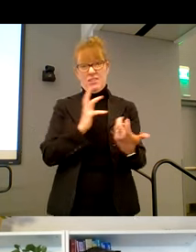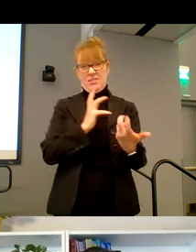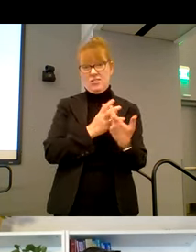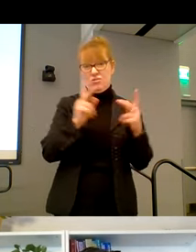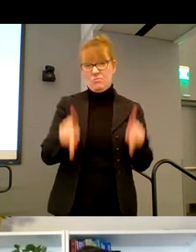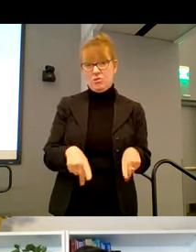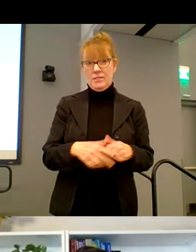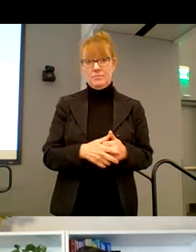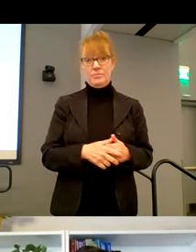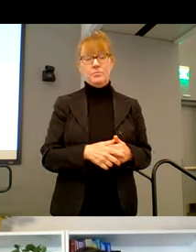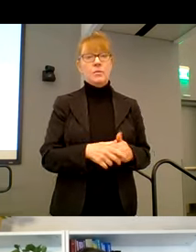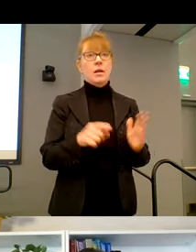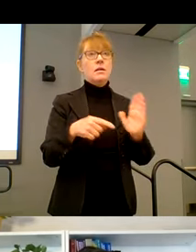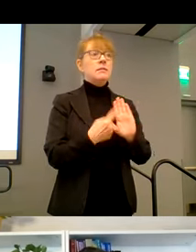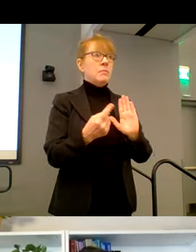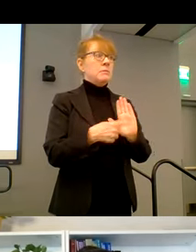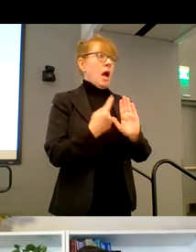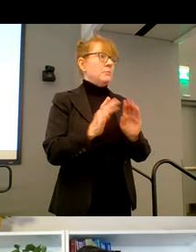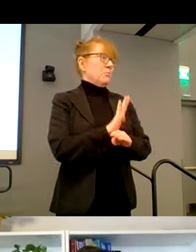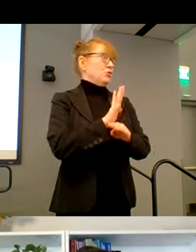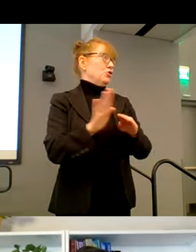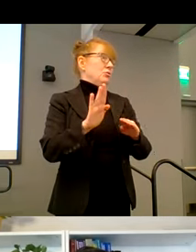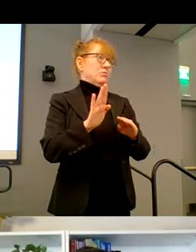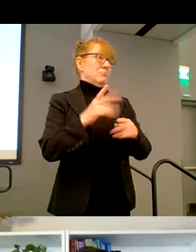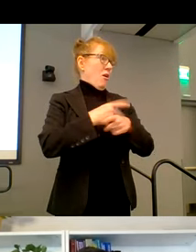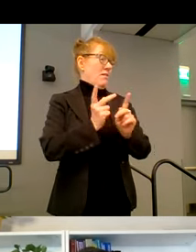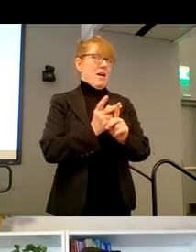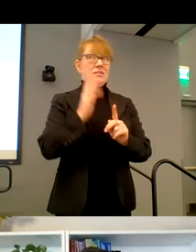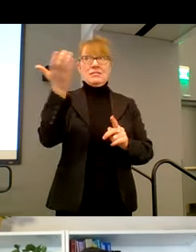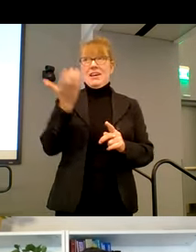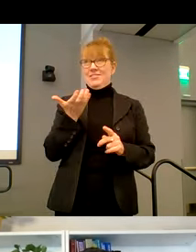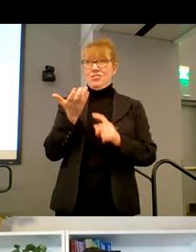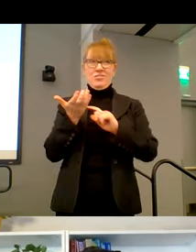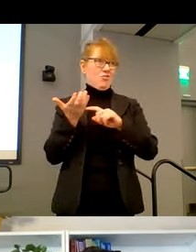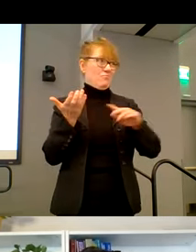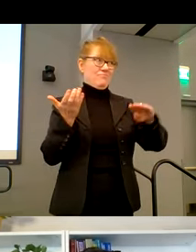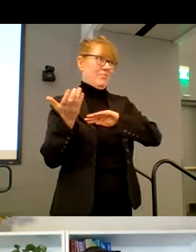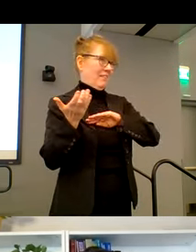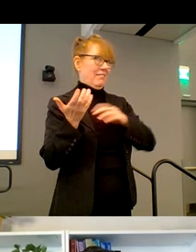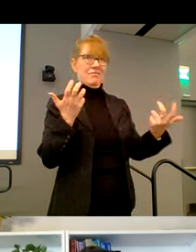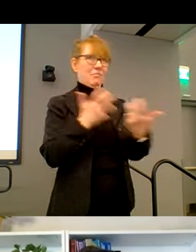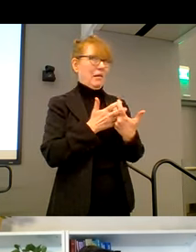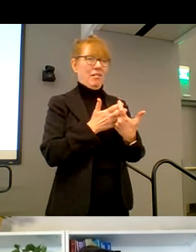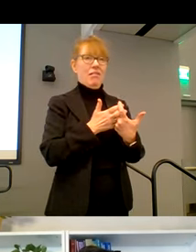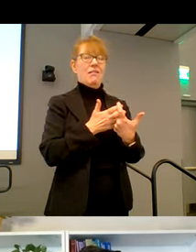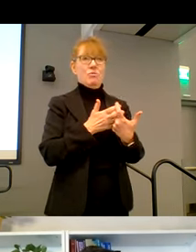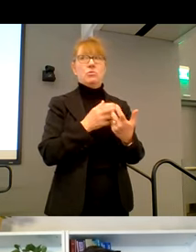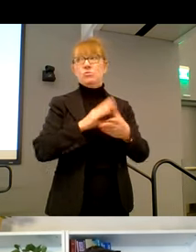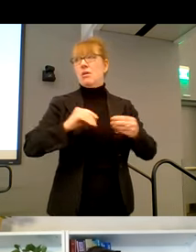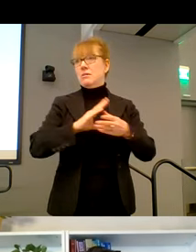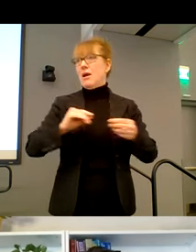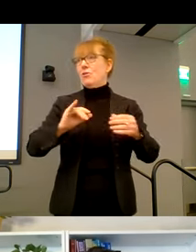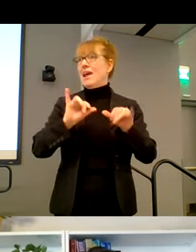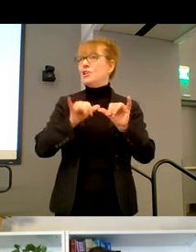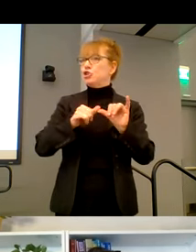Sometimes though, uh, commercial products just don't fit the bill. That's where we kind of talked about earlier this idea of engineering research, where